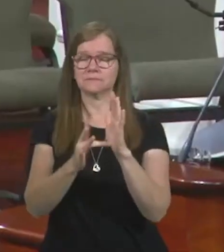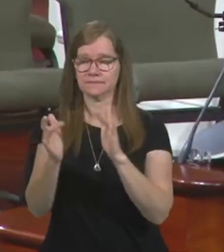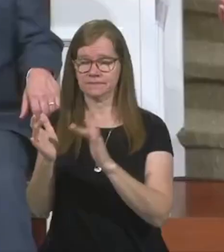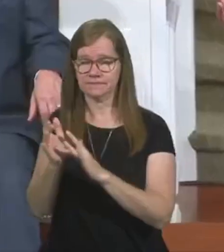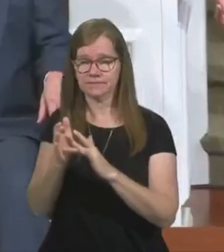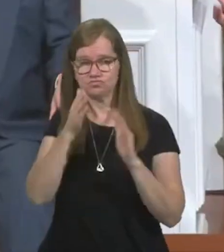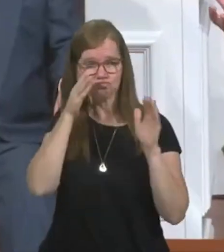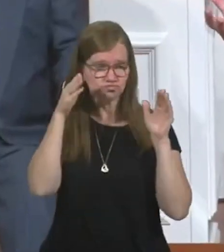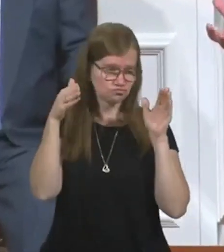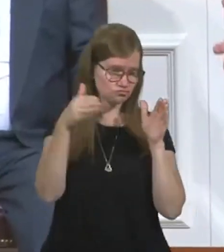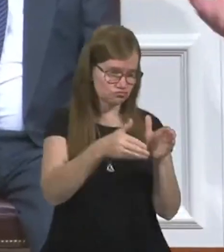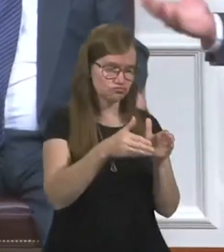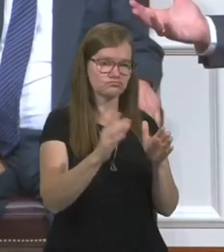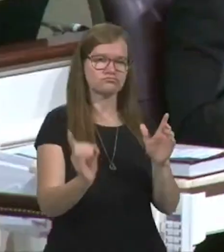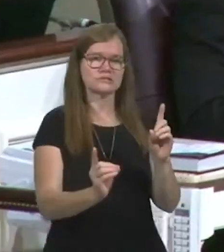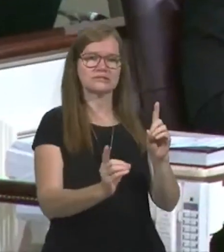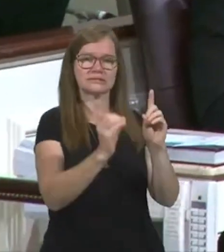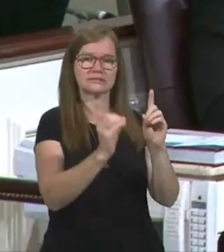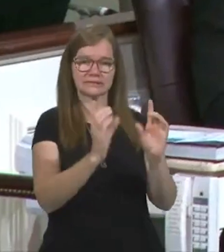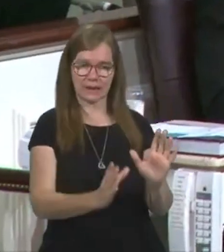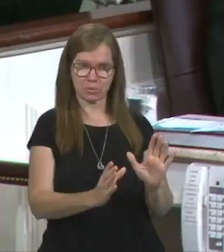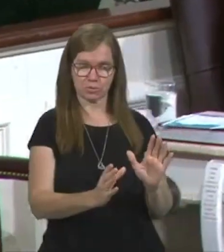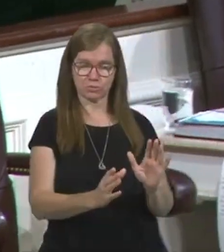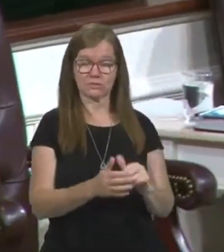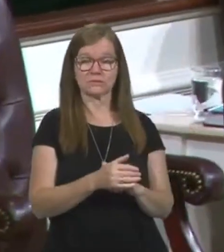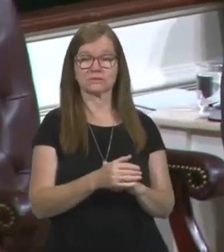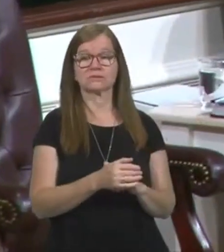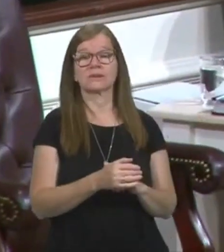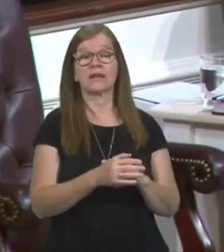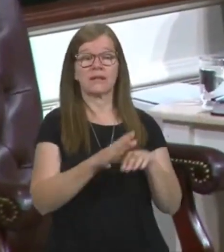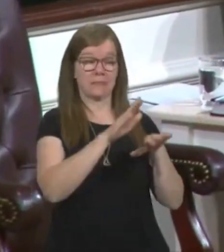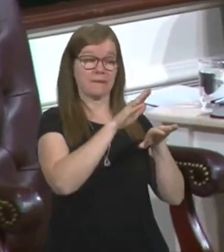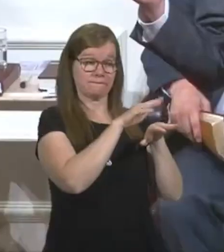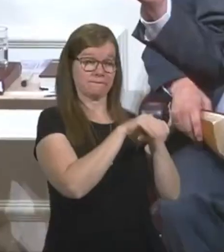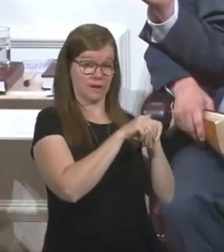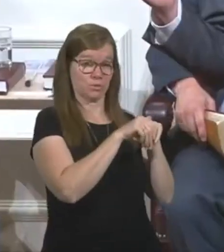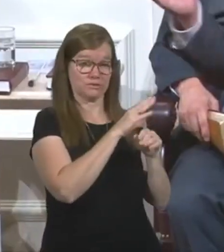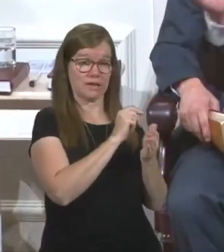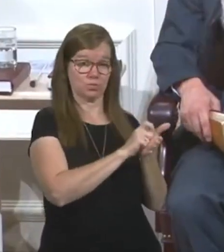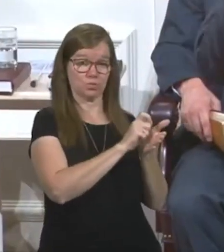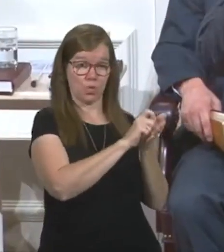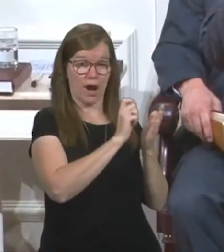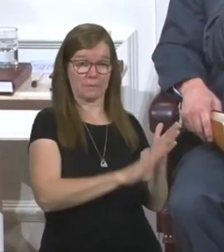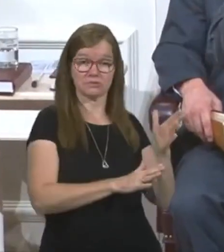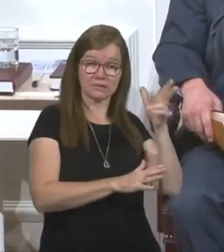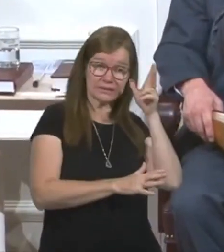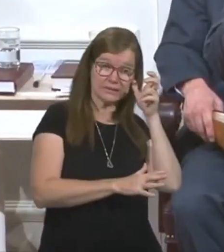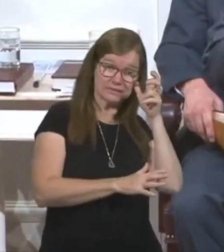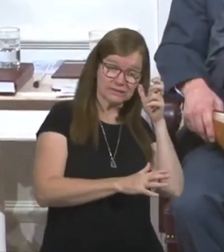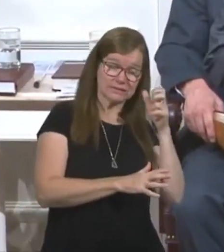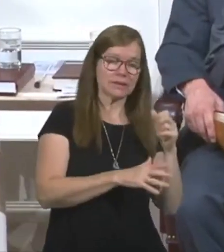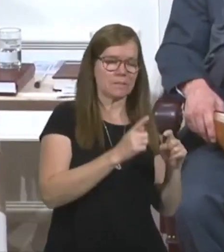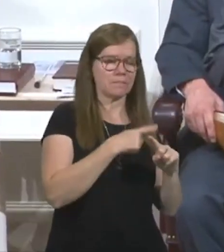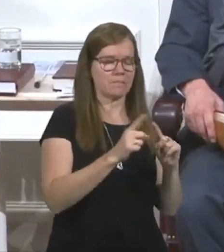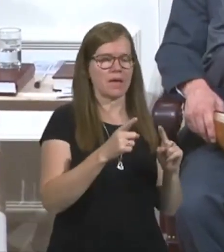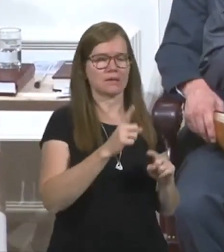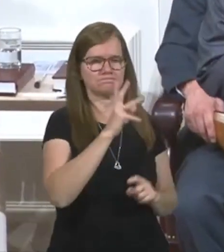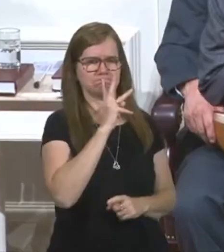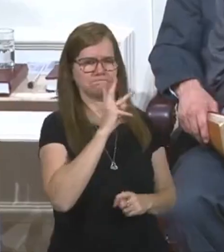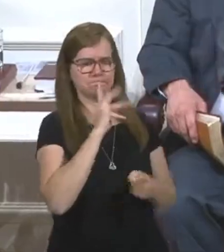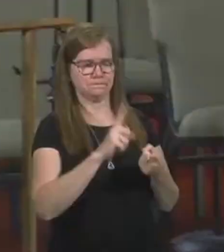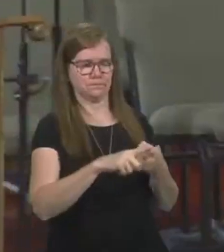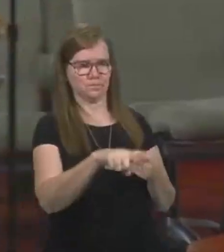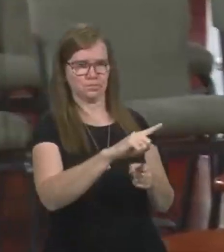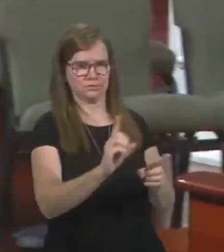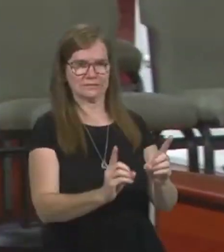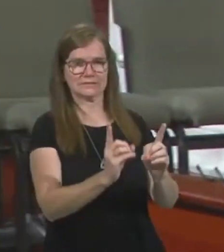to the disciples. Now, the Pharisees and the scribes, they're listening, but he's speaking to his disciples. In Luke